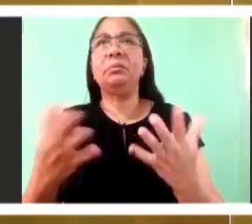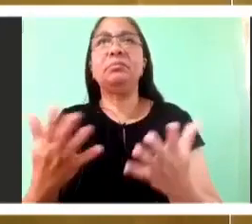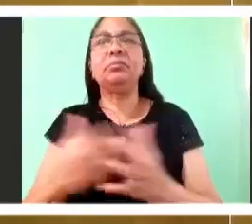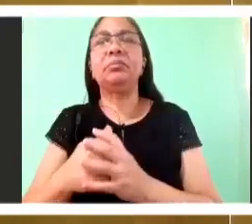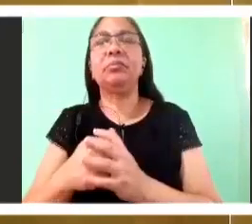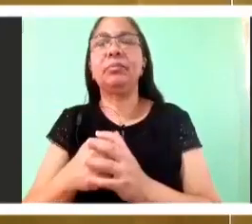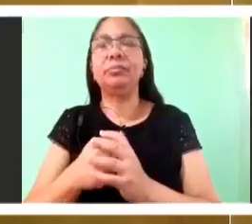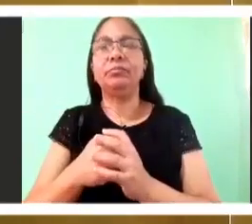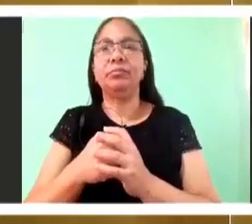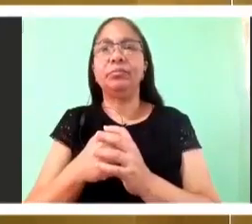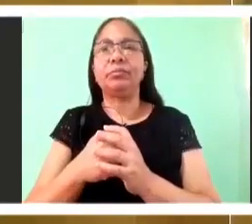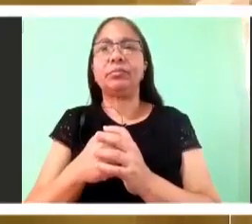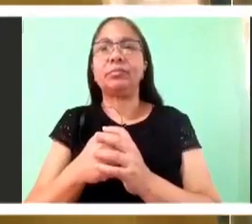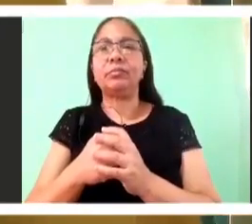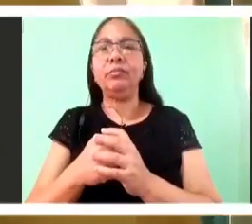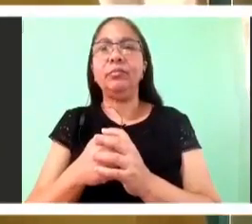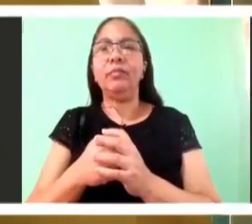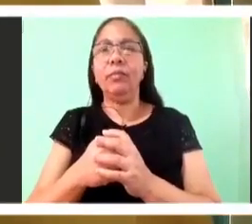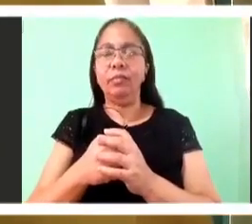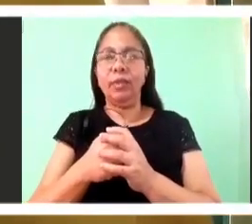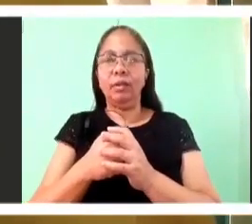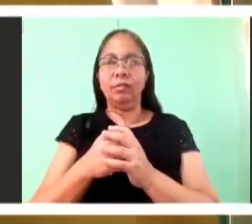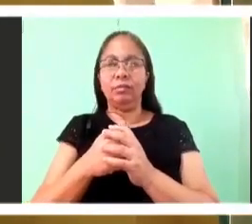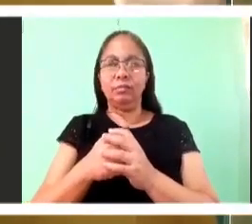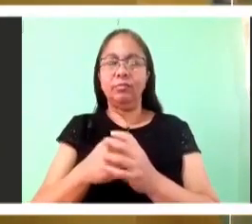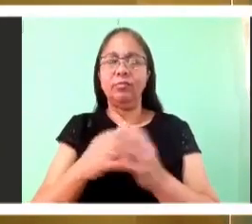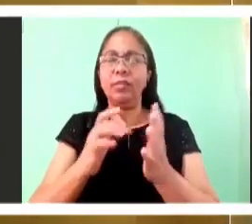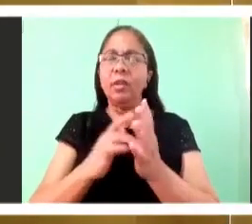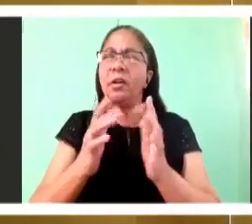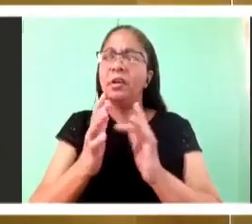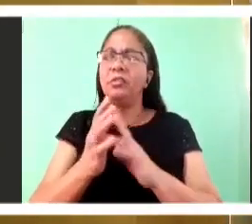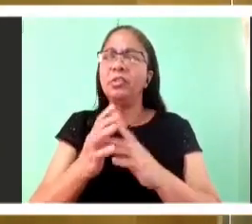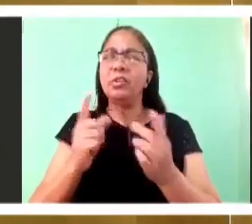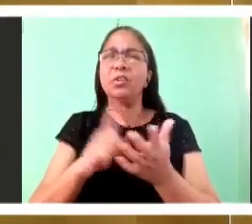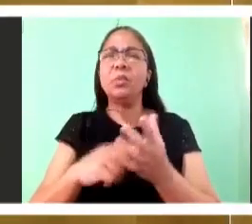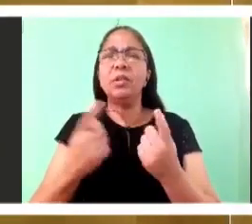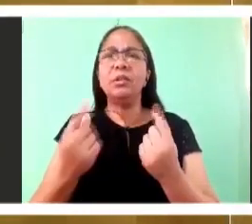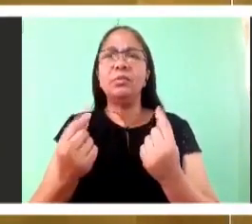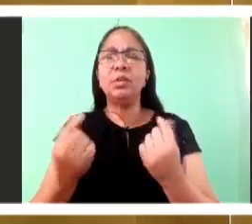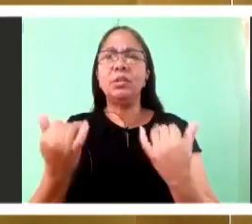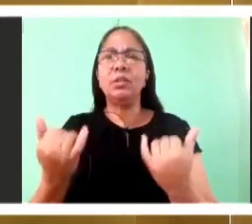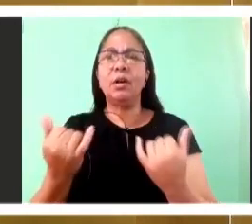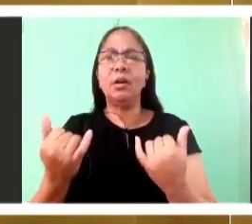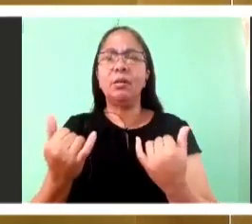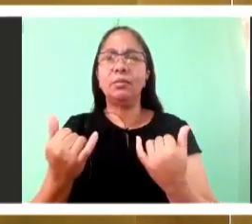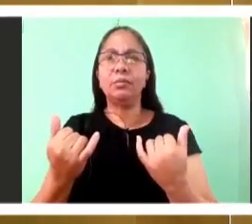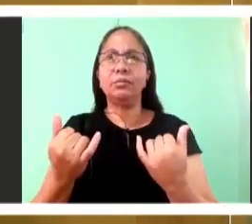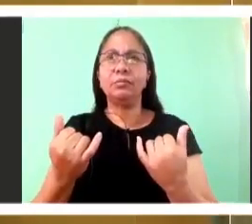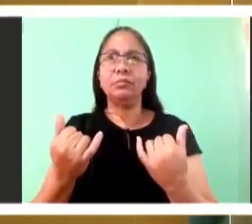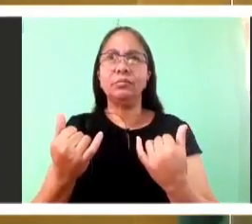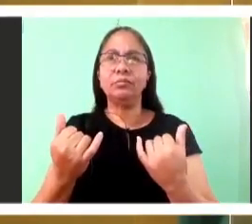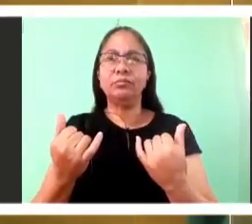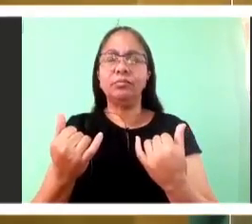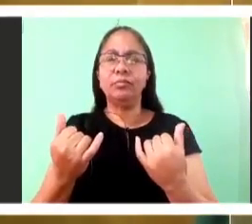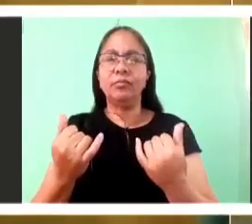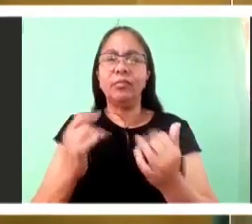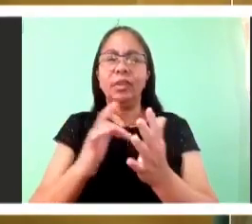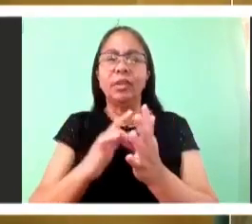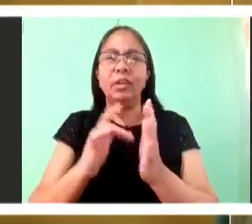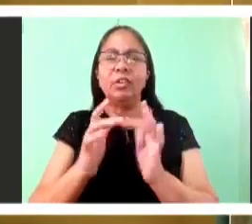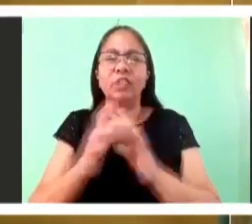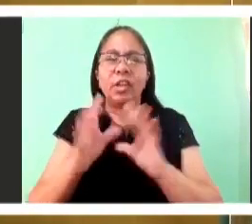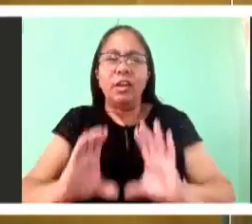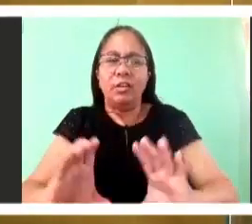to think or to contemplate the ascension when he will ascend into heaven. And also he's